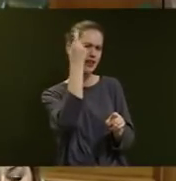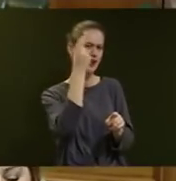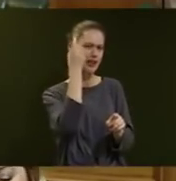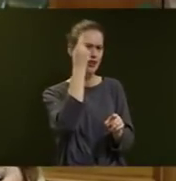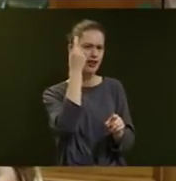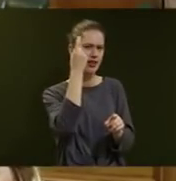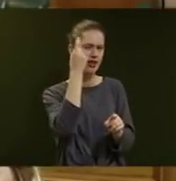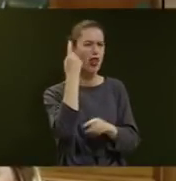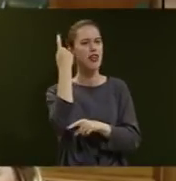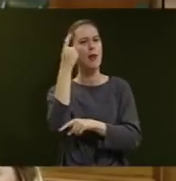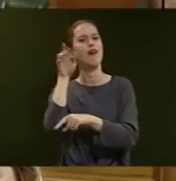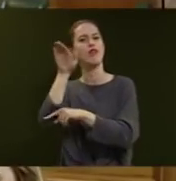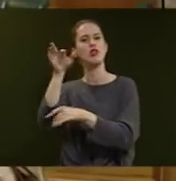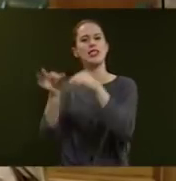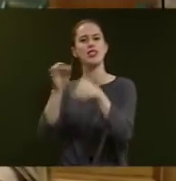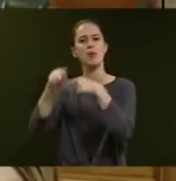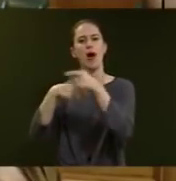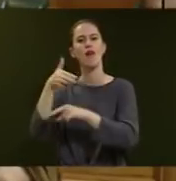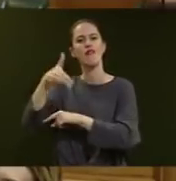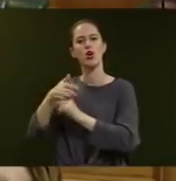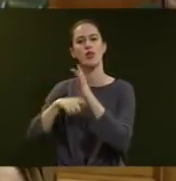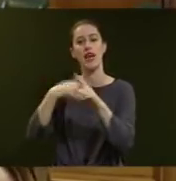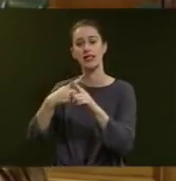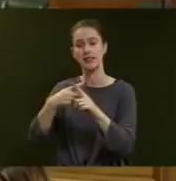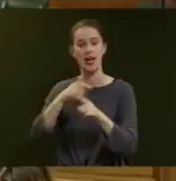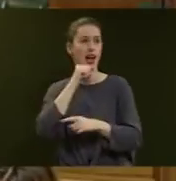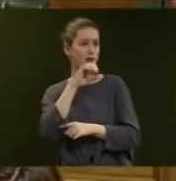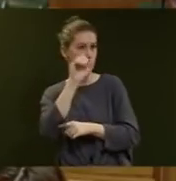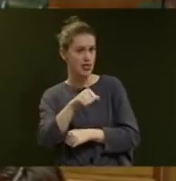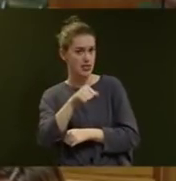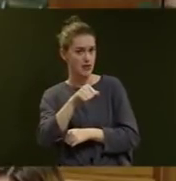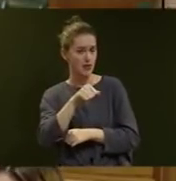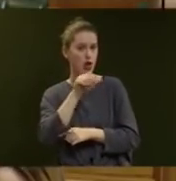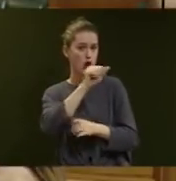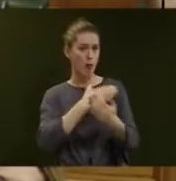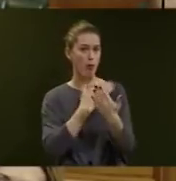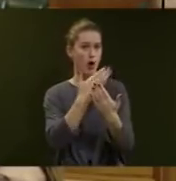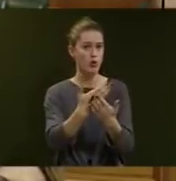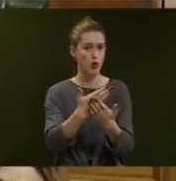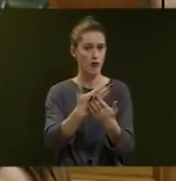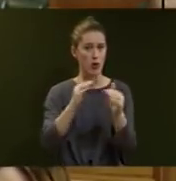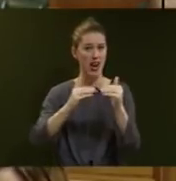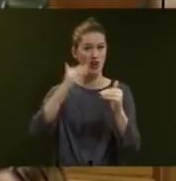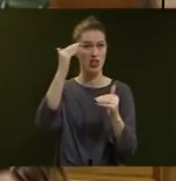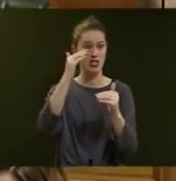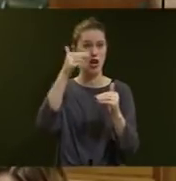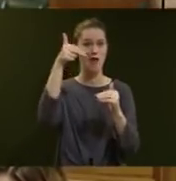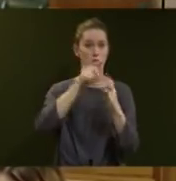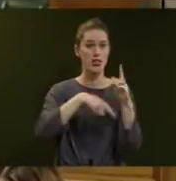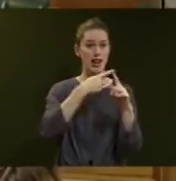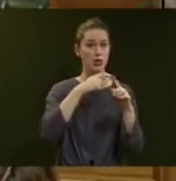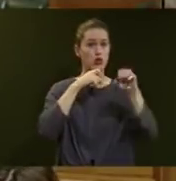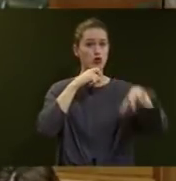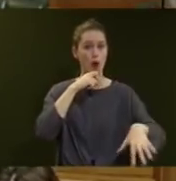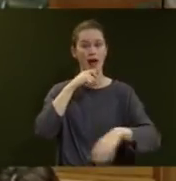when he makes future decisions on fuel taxes? If so, will he drop his proposals for increased fuel taxes if the